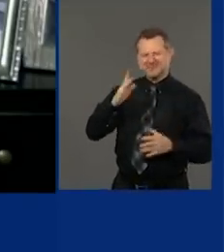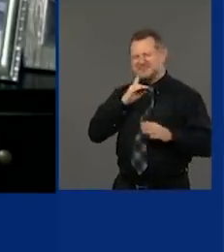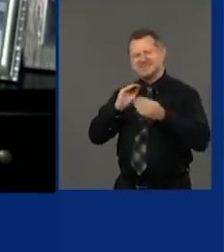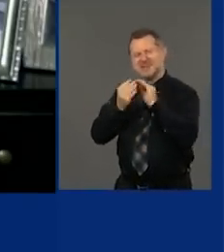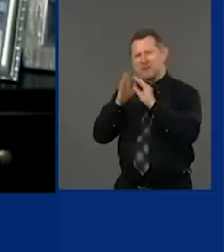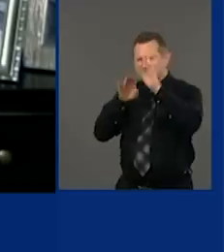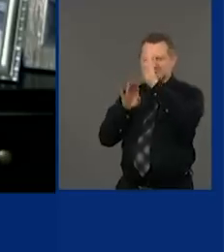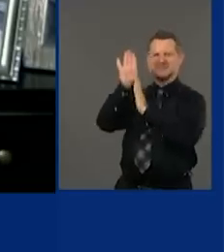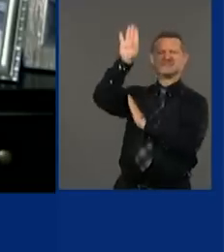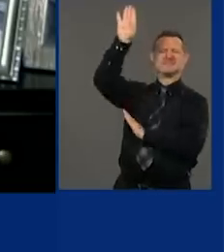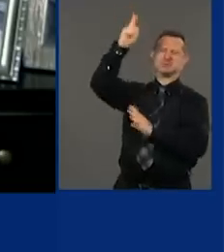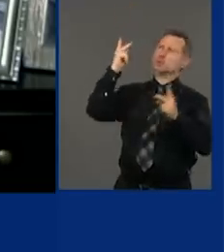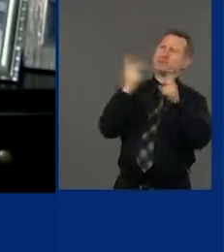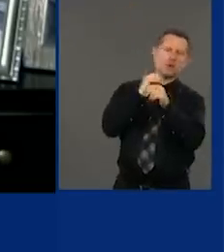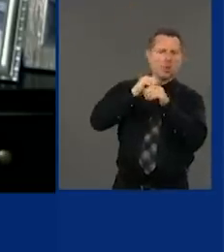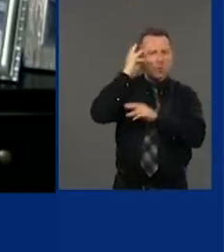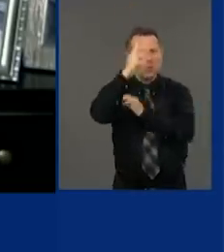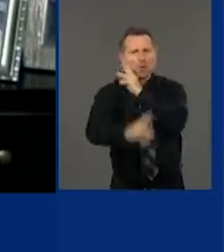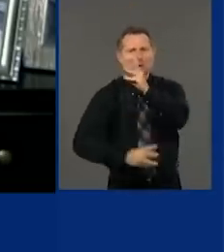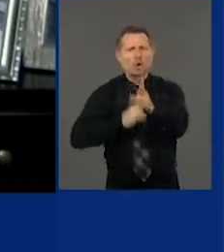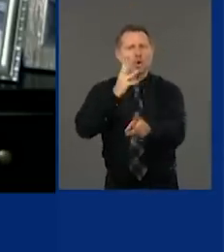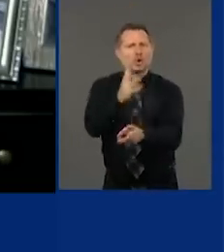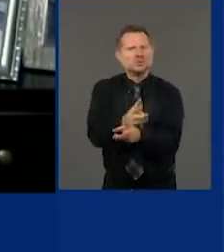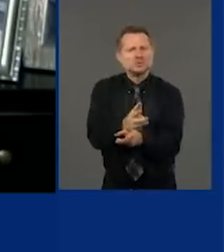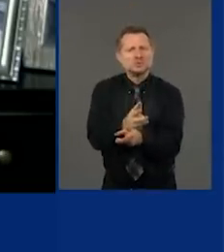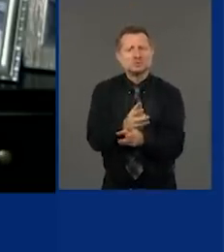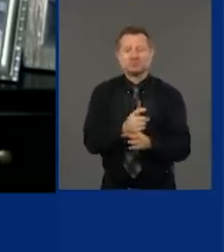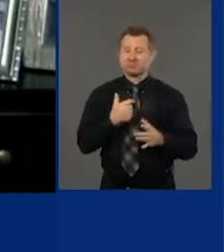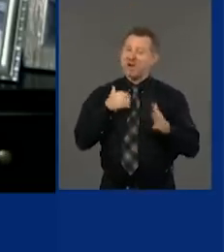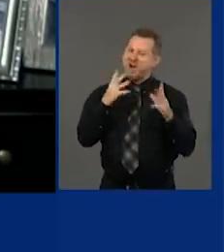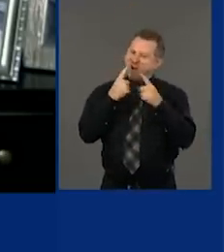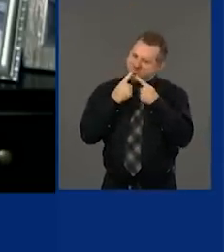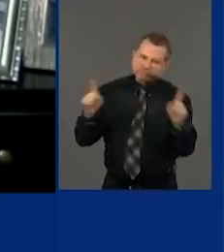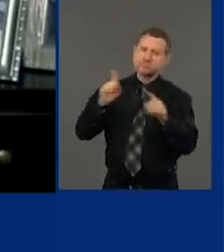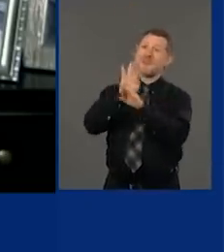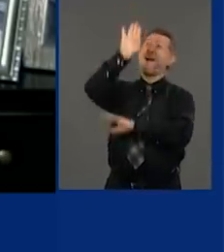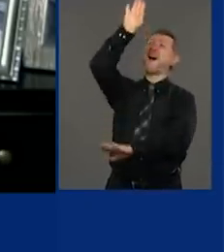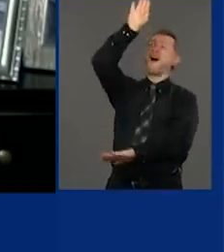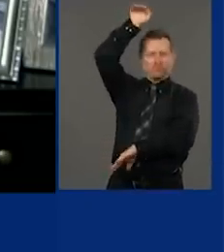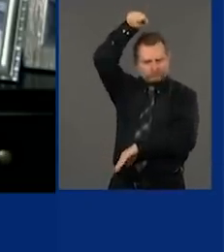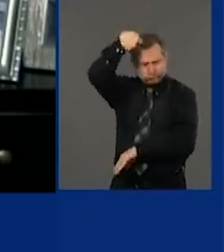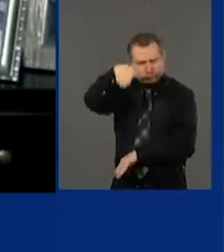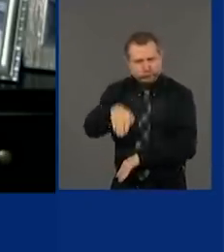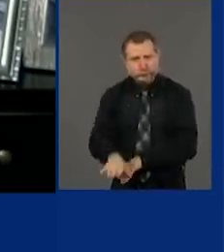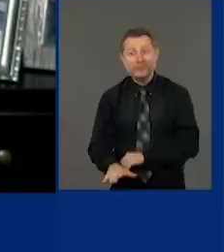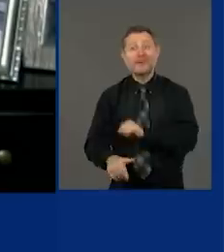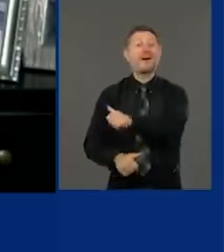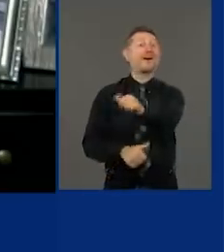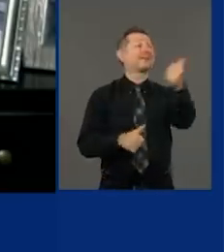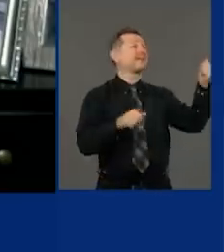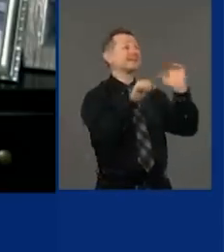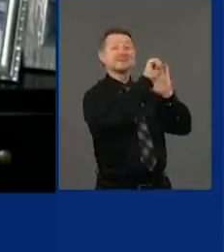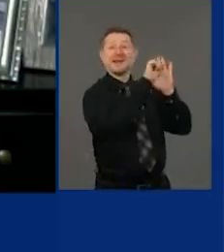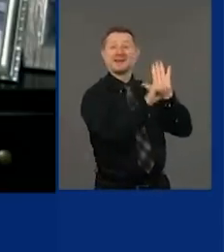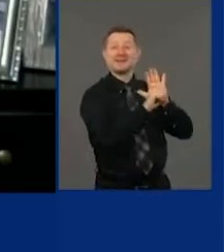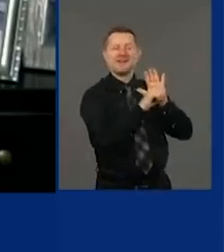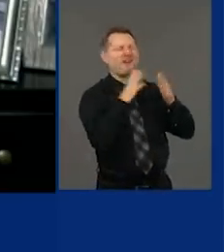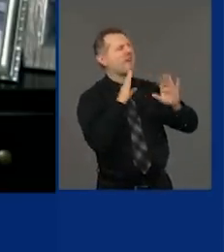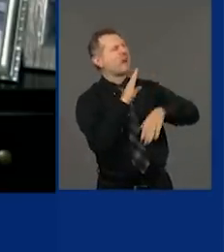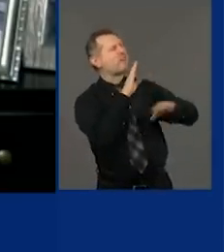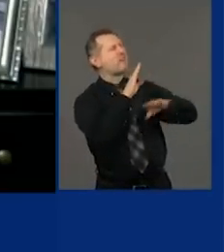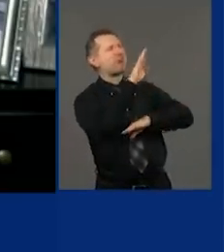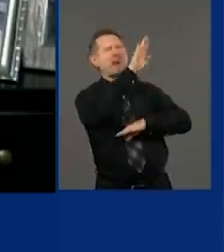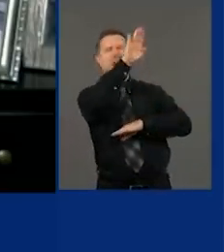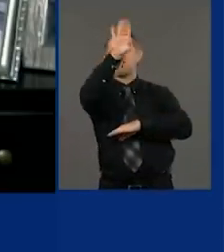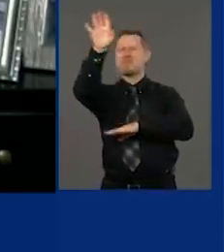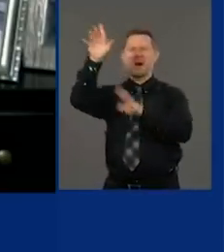globe, and we brought it down. And now you see these other states are going higher than New York. So those masks work. We were the first state